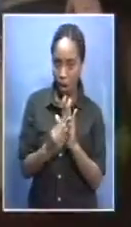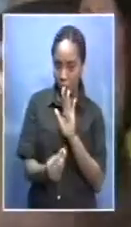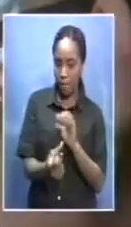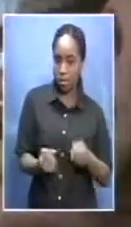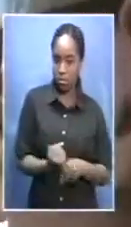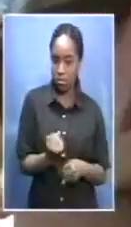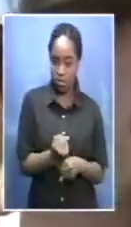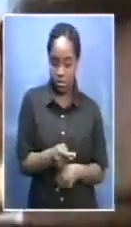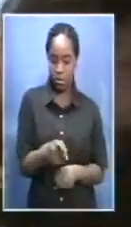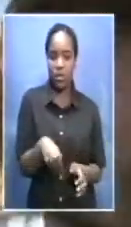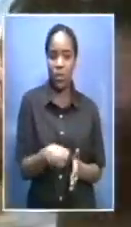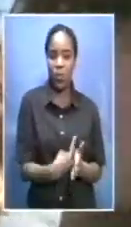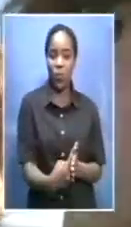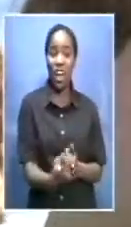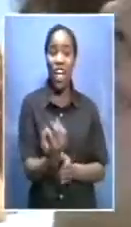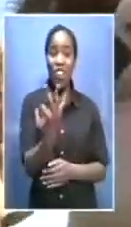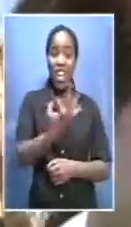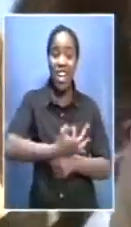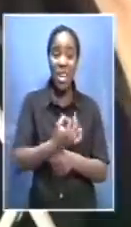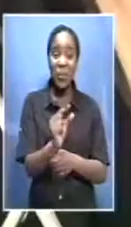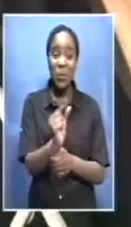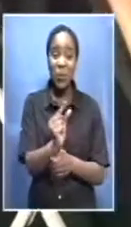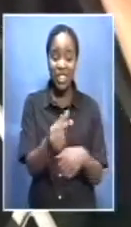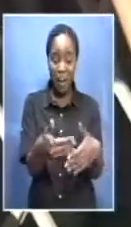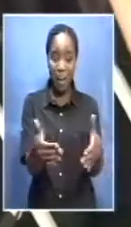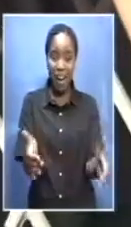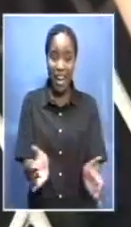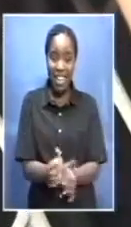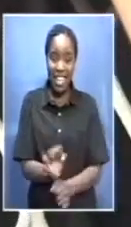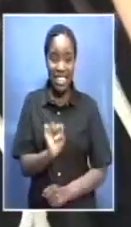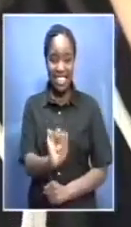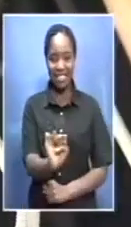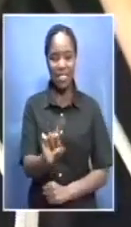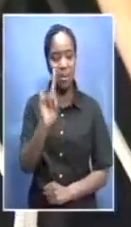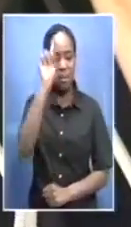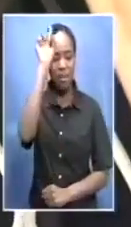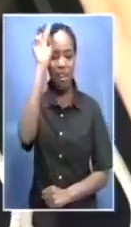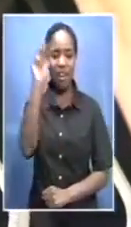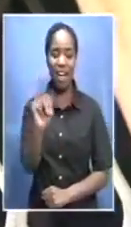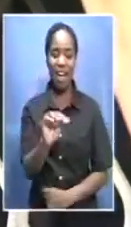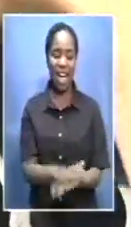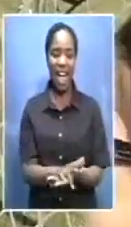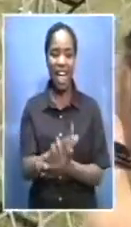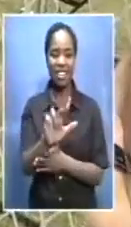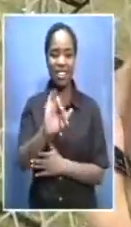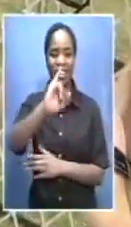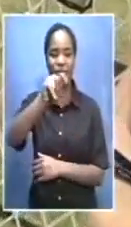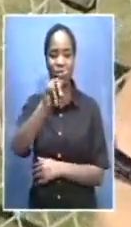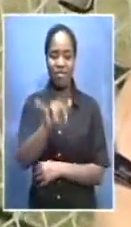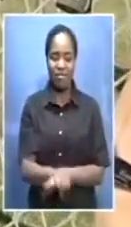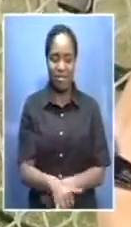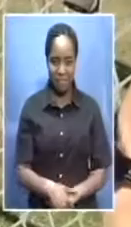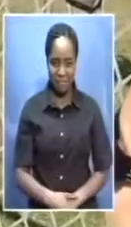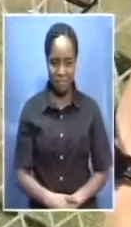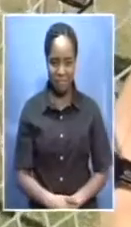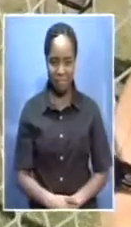and with just three days to go finding innovative ways to express well wishes will be a national event she said